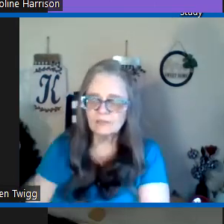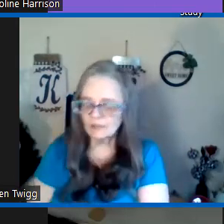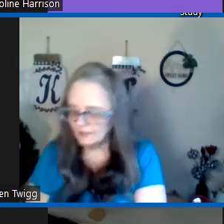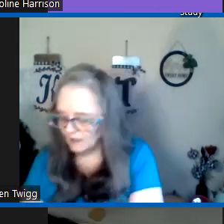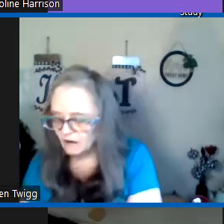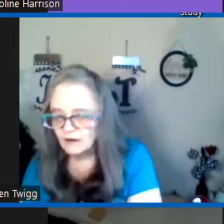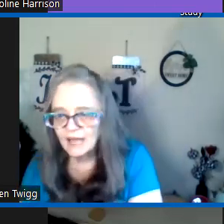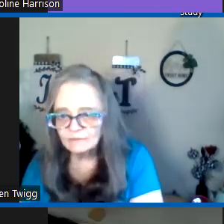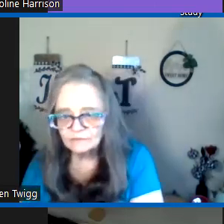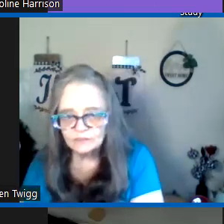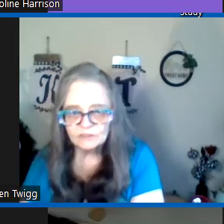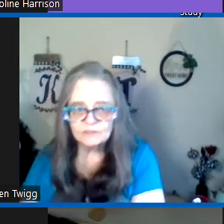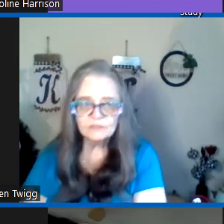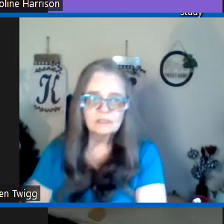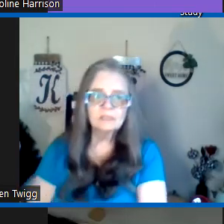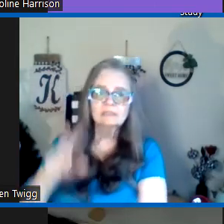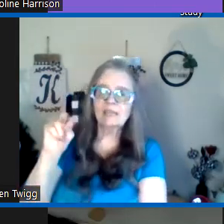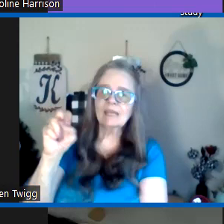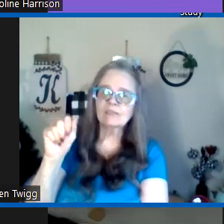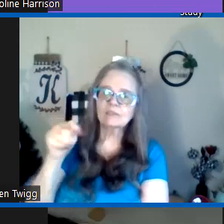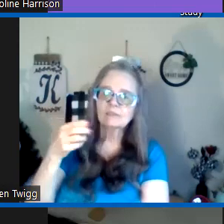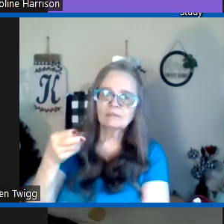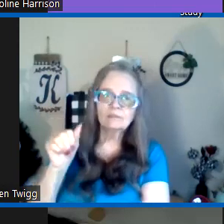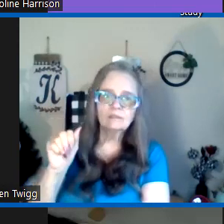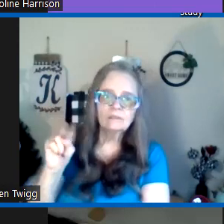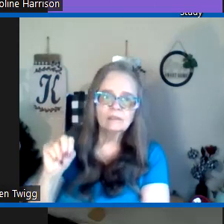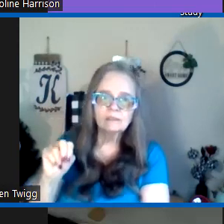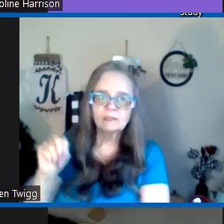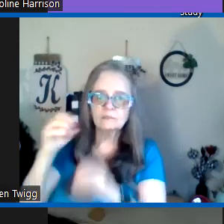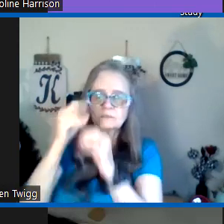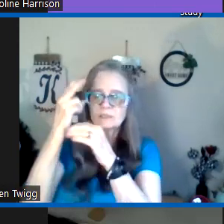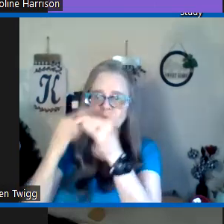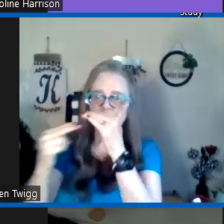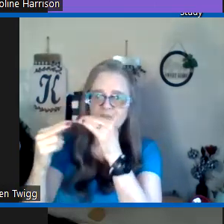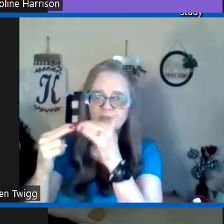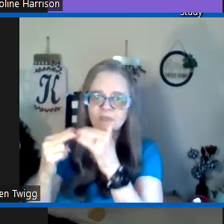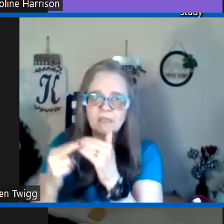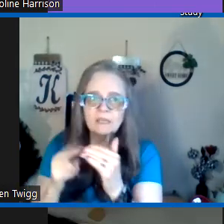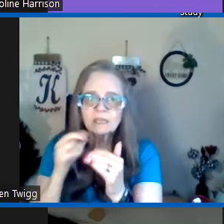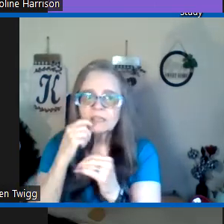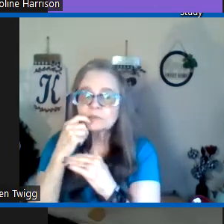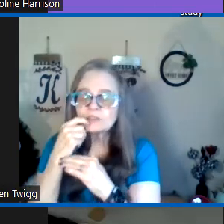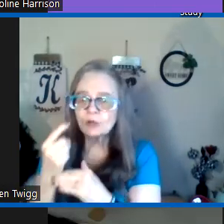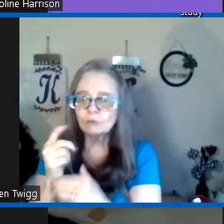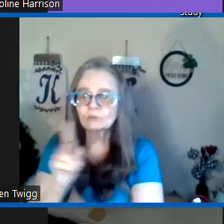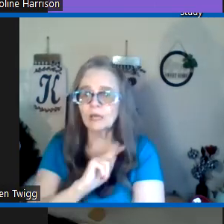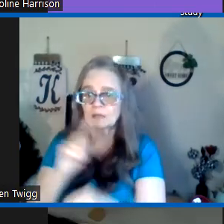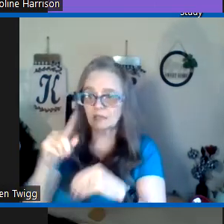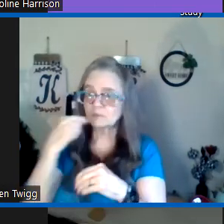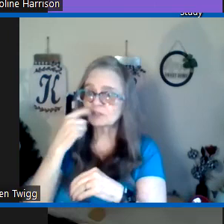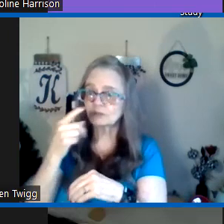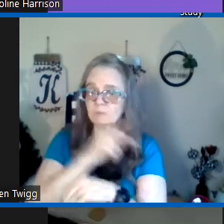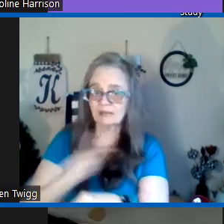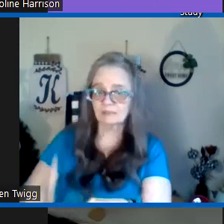they all had visions Nathan he was a prophet and he was told